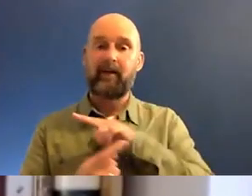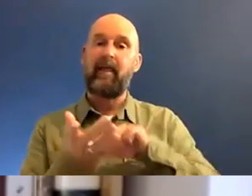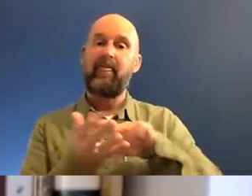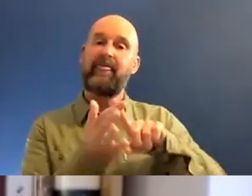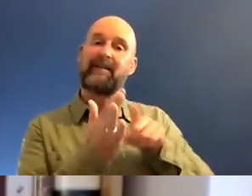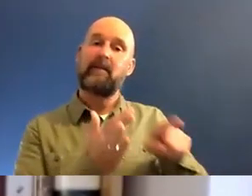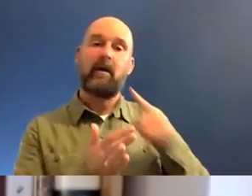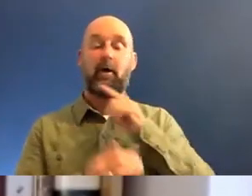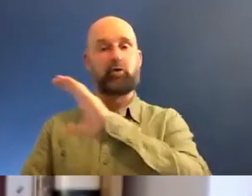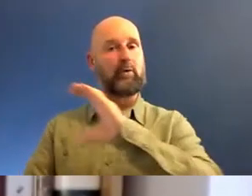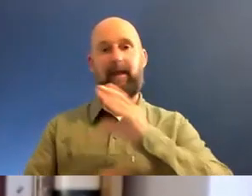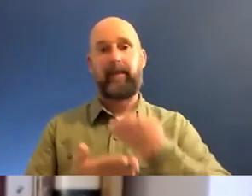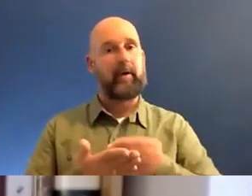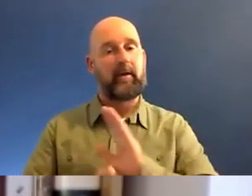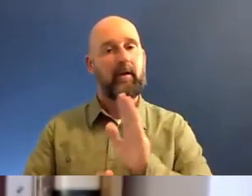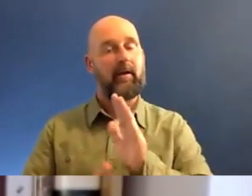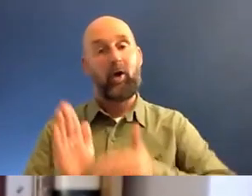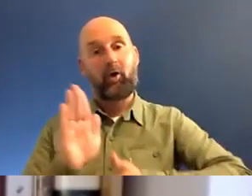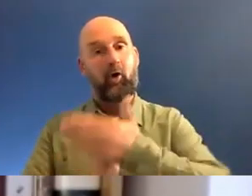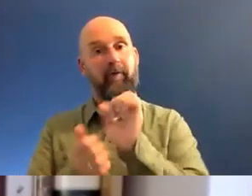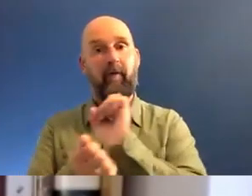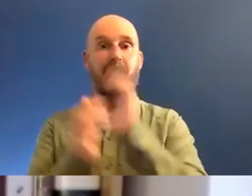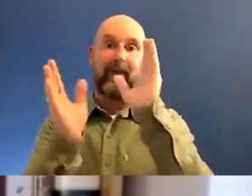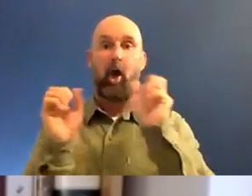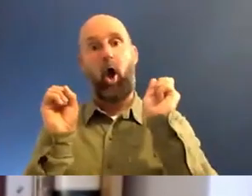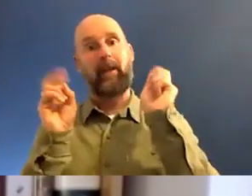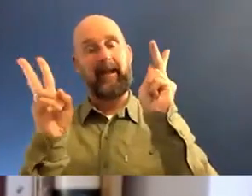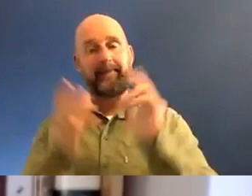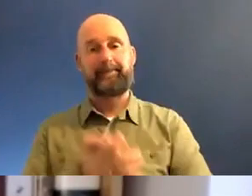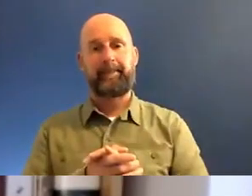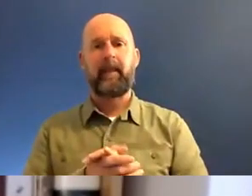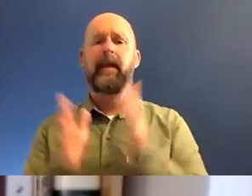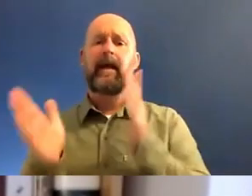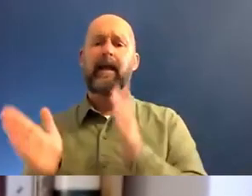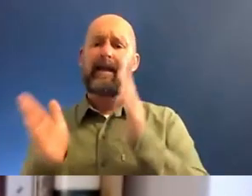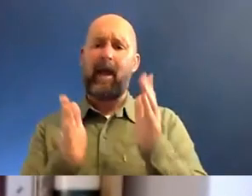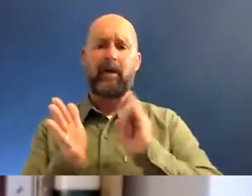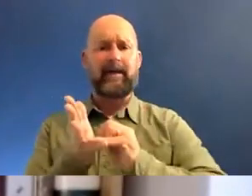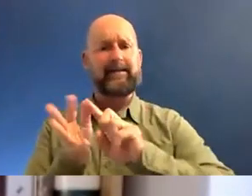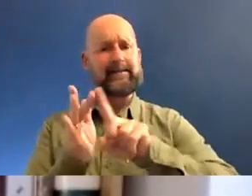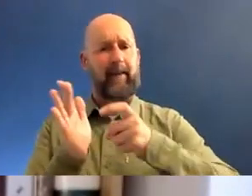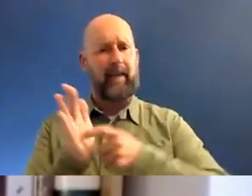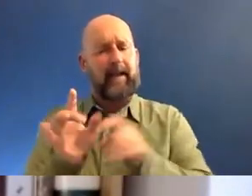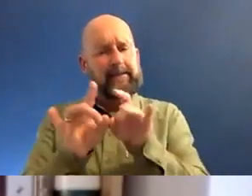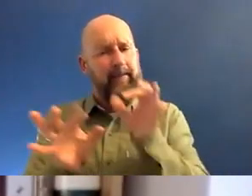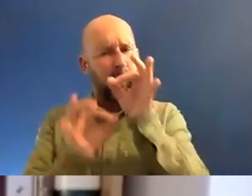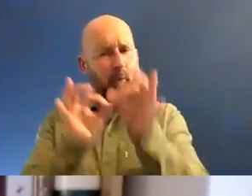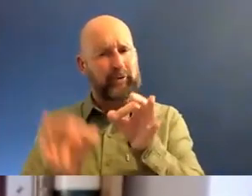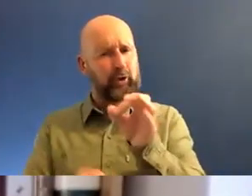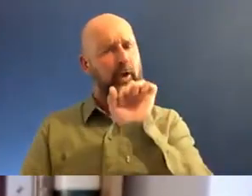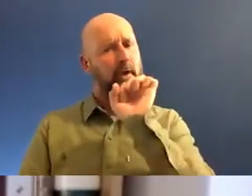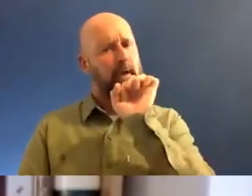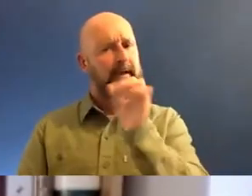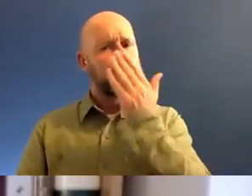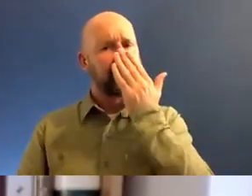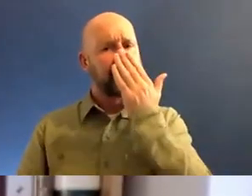just taking the money and having the holiday. So switch now to Samir, a similar question. I mean, you've got to a stage now where it sounds